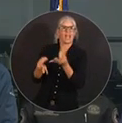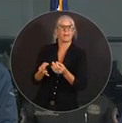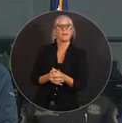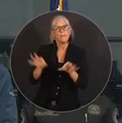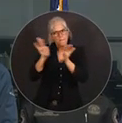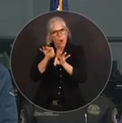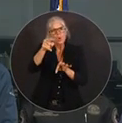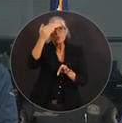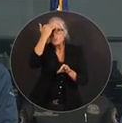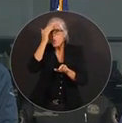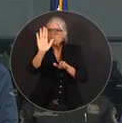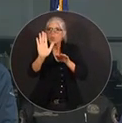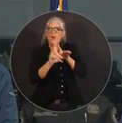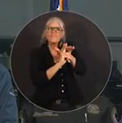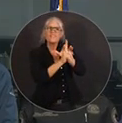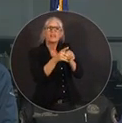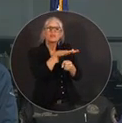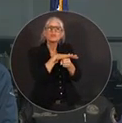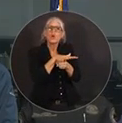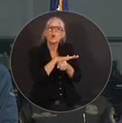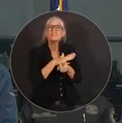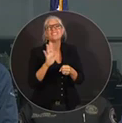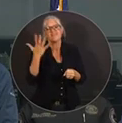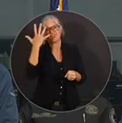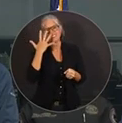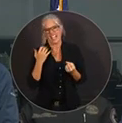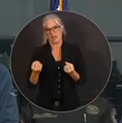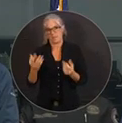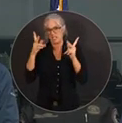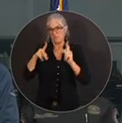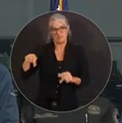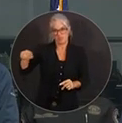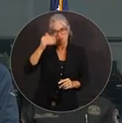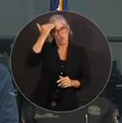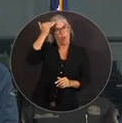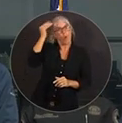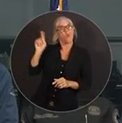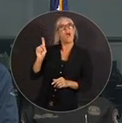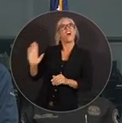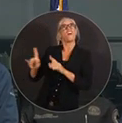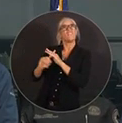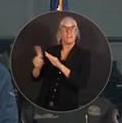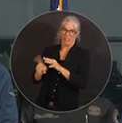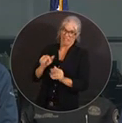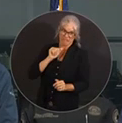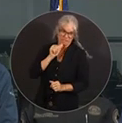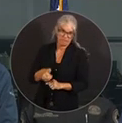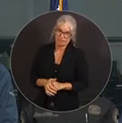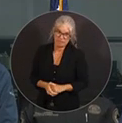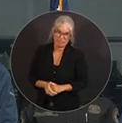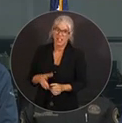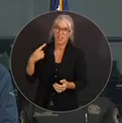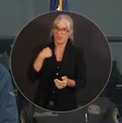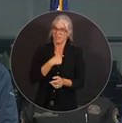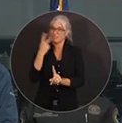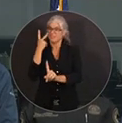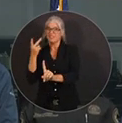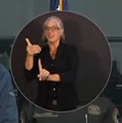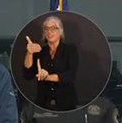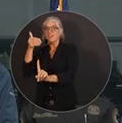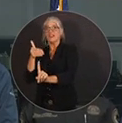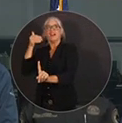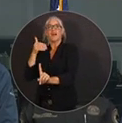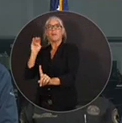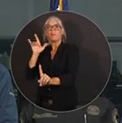zone. I think, unfortunately, a lot of people are now quite familiar with their evacuation zone given what we've gone through in recent weeks. But if you have